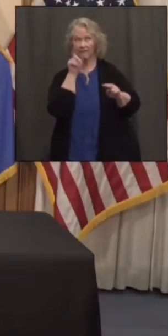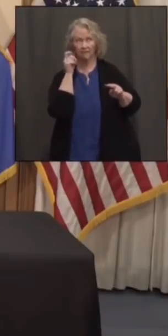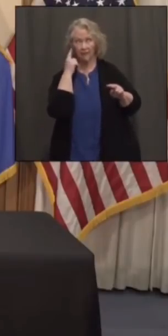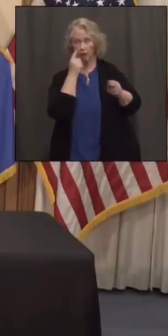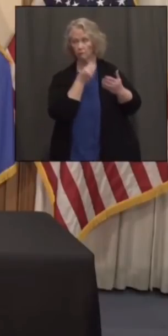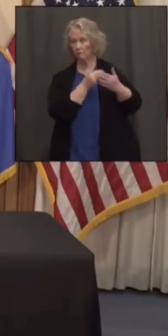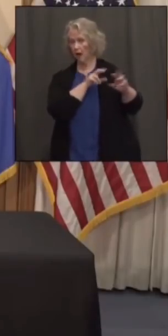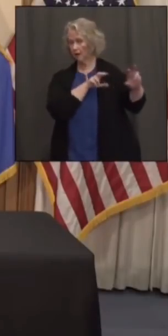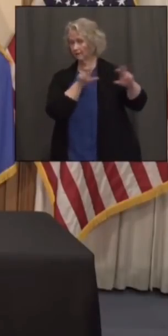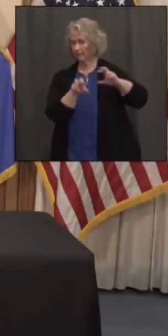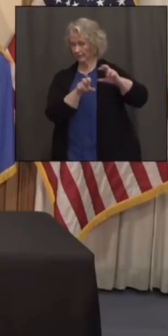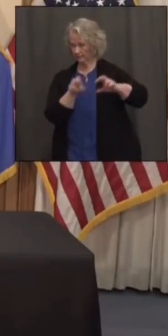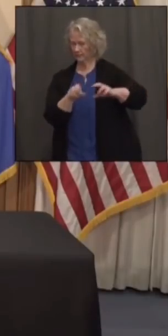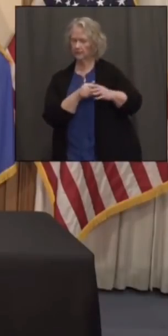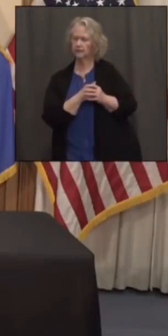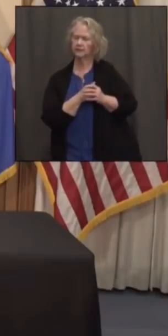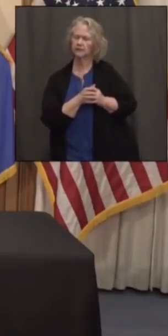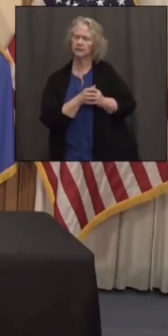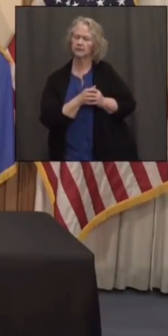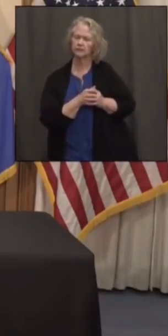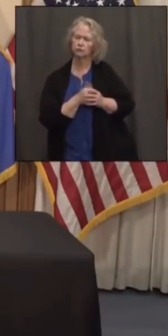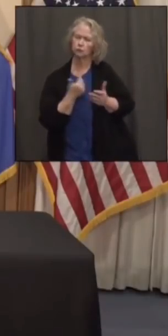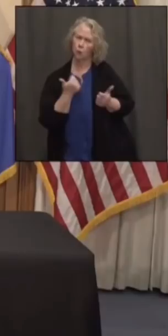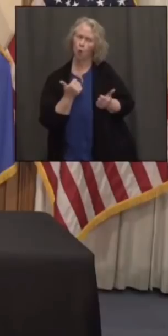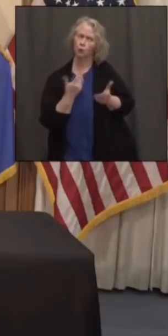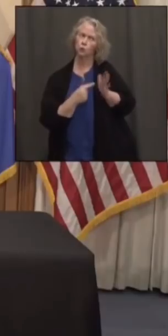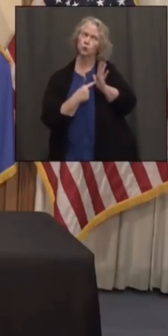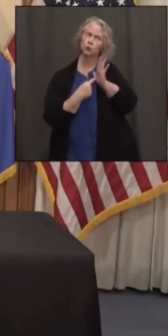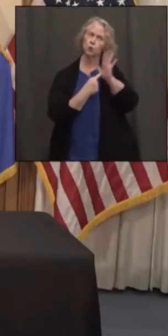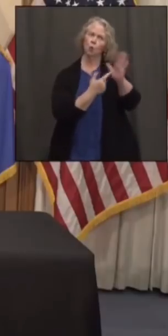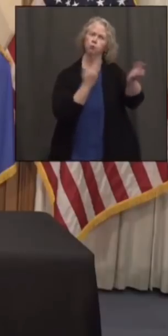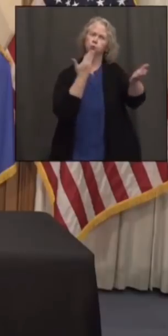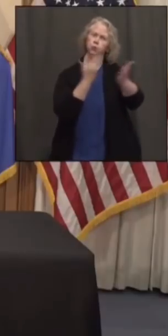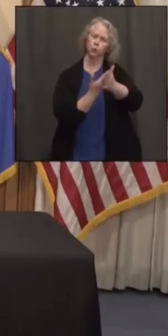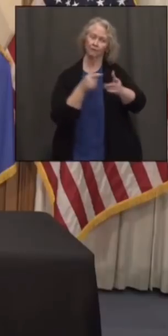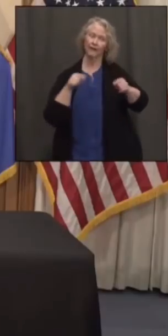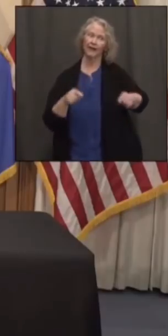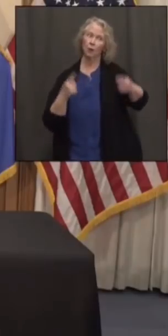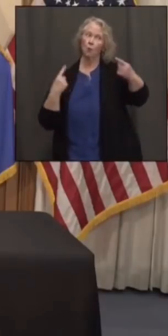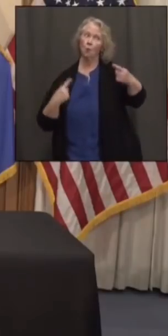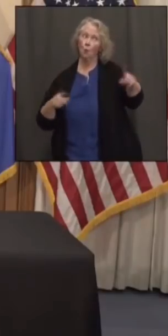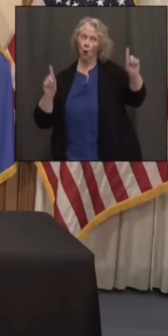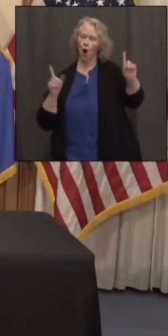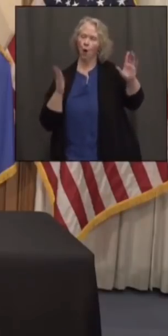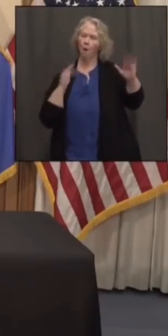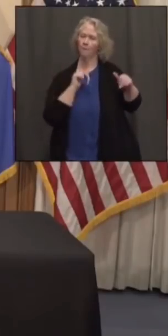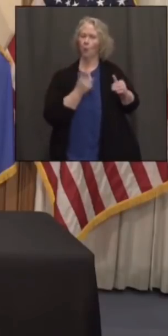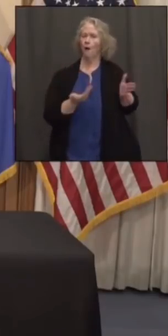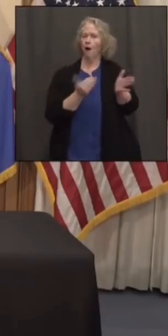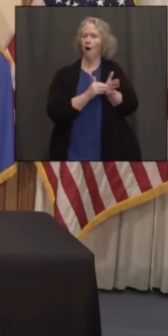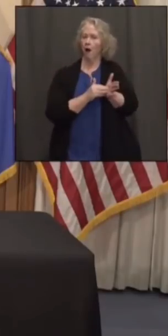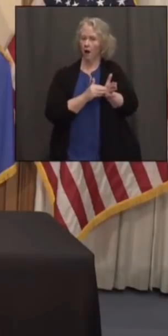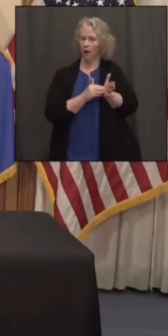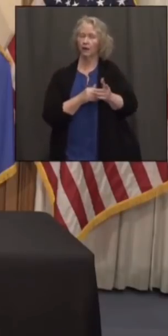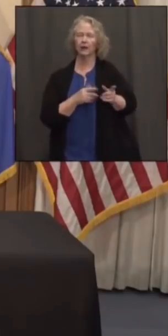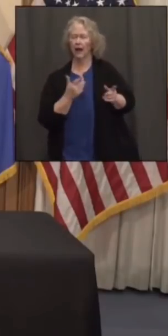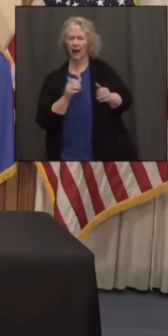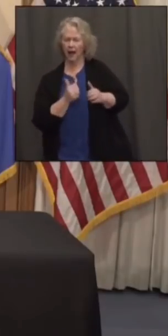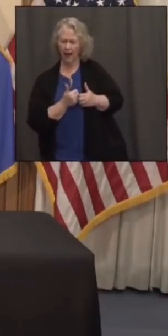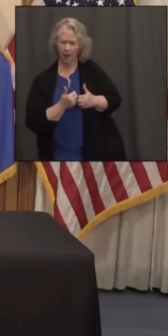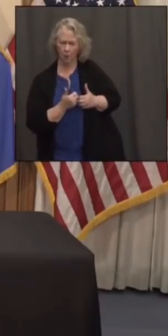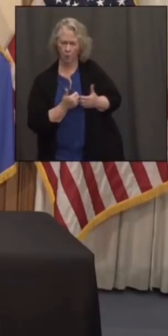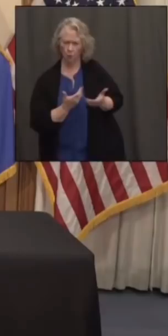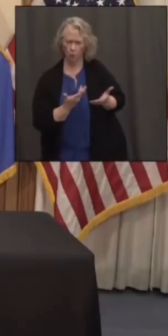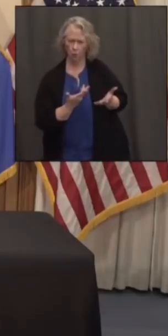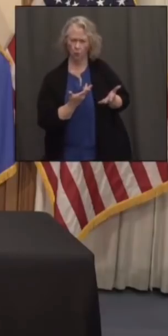and trying to prove they work in order to make them recurring. How do you plan to do that? guess, how do